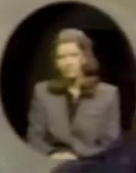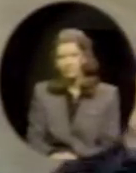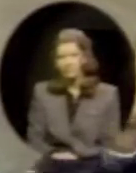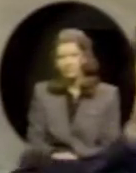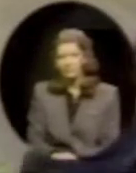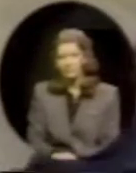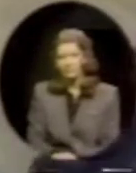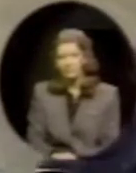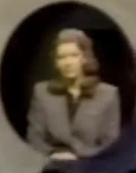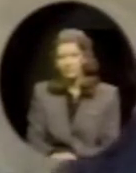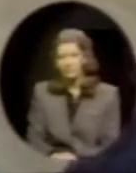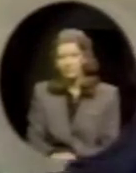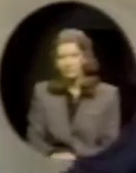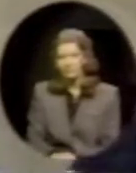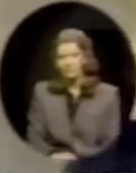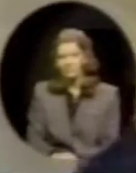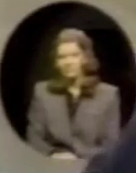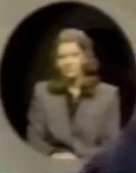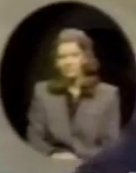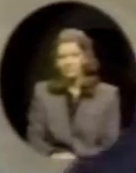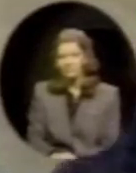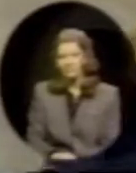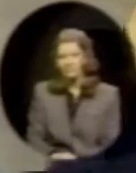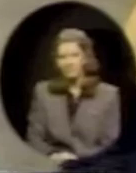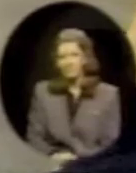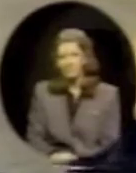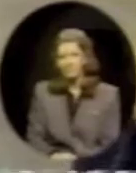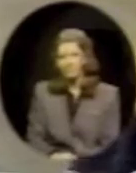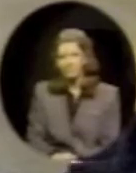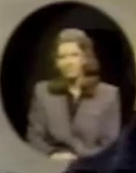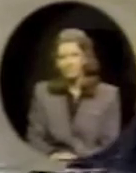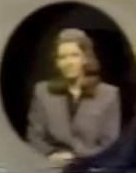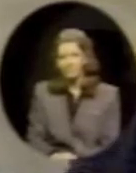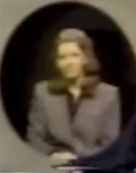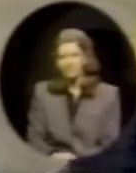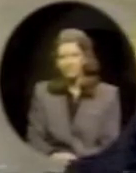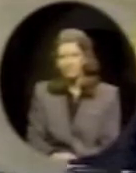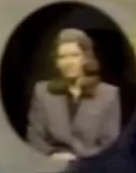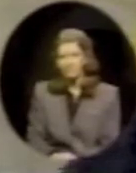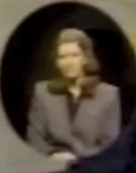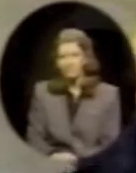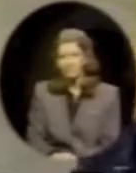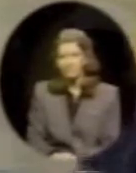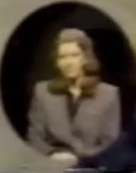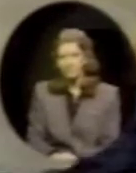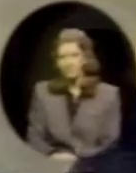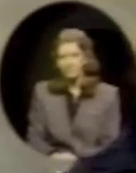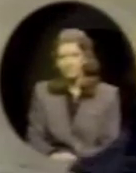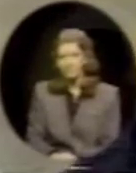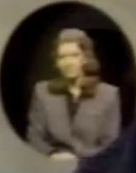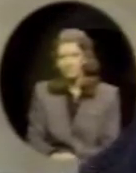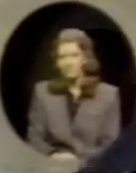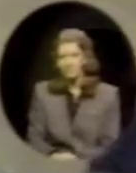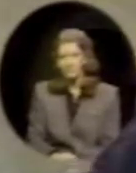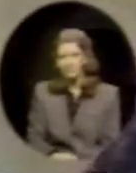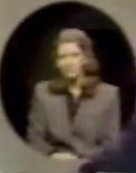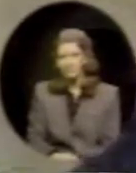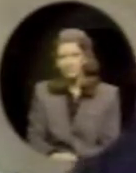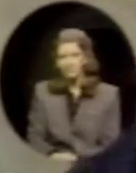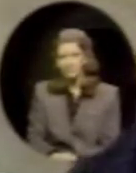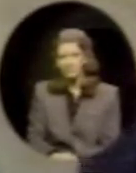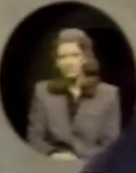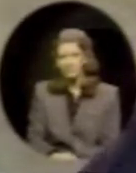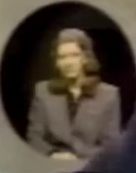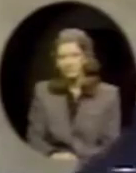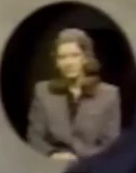a college student myself, I saw the first deaf PhD. And now there are hundreds of people with